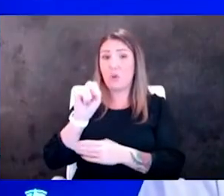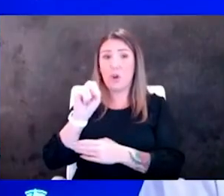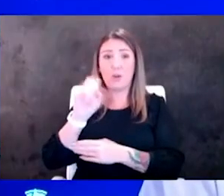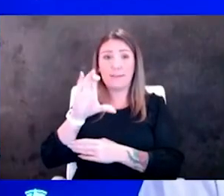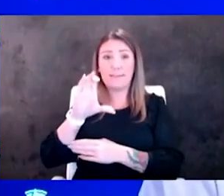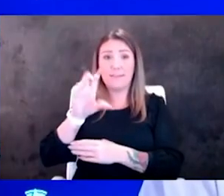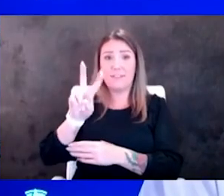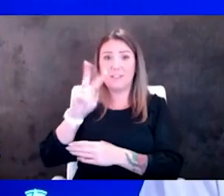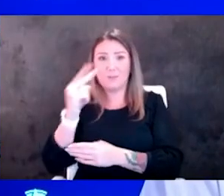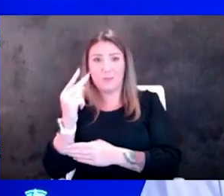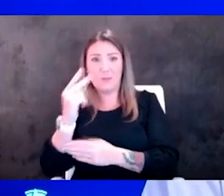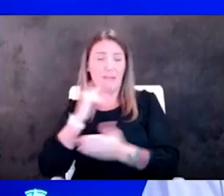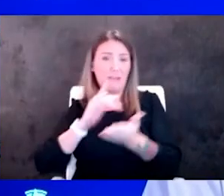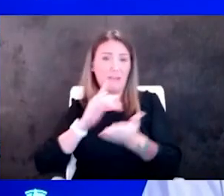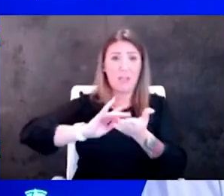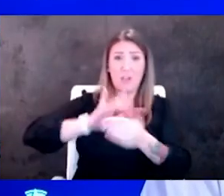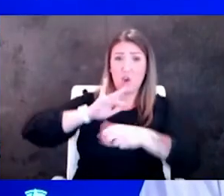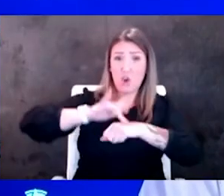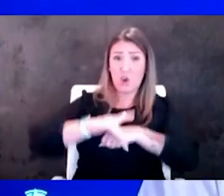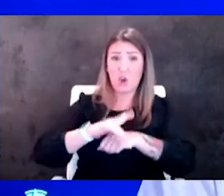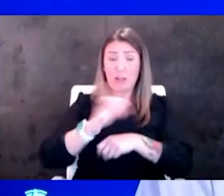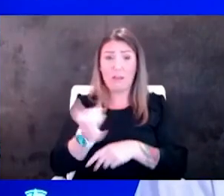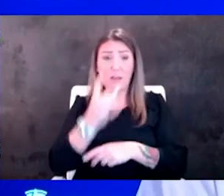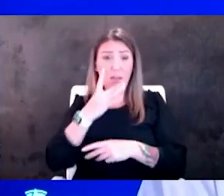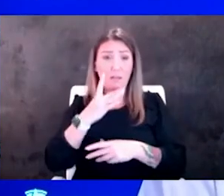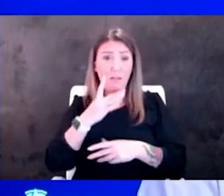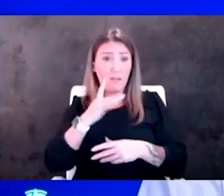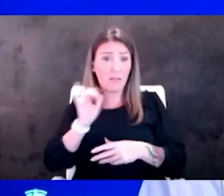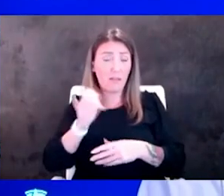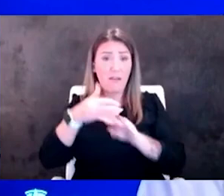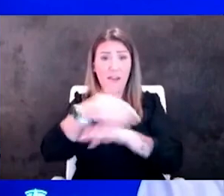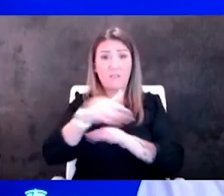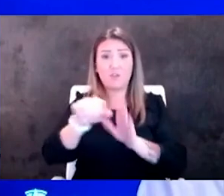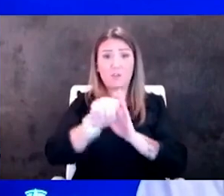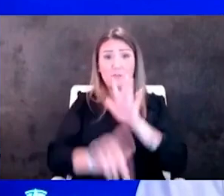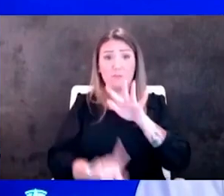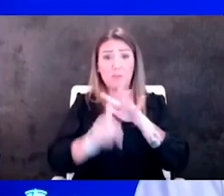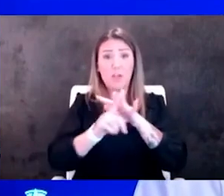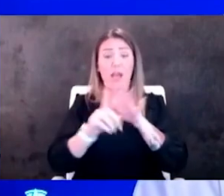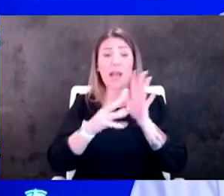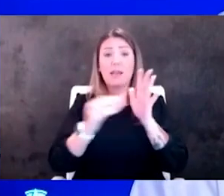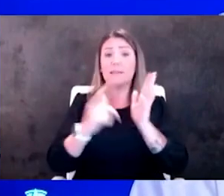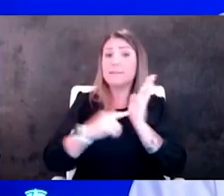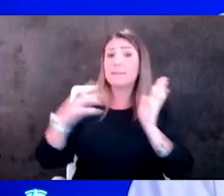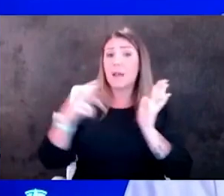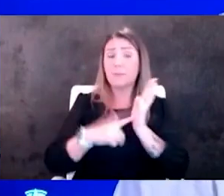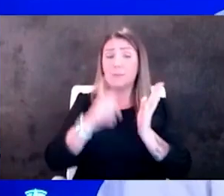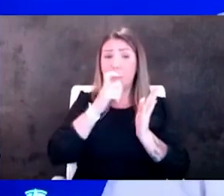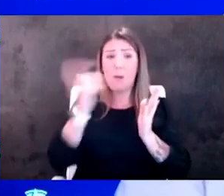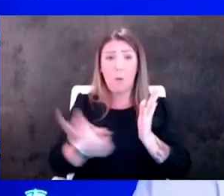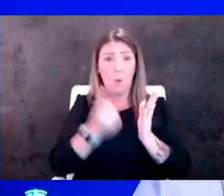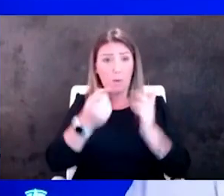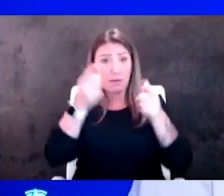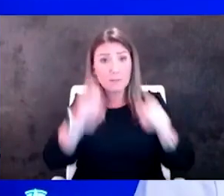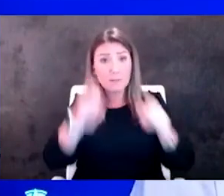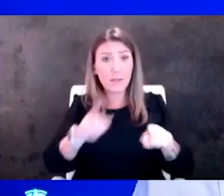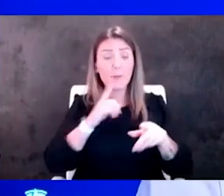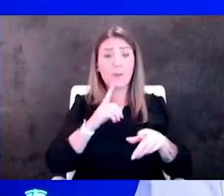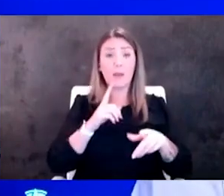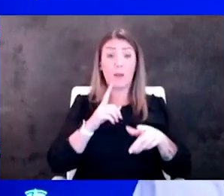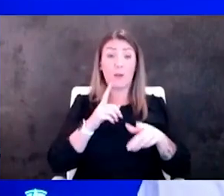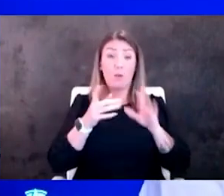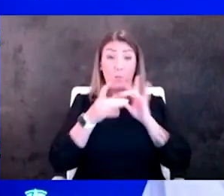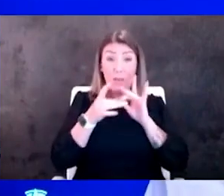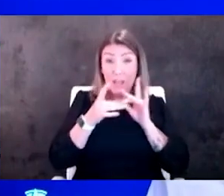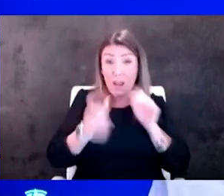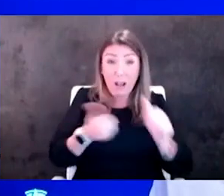in instituting uh taking those medicines after symptoms arise and sometimes that may not always happen as far as are we chasing variants